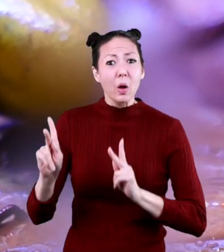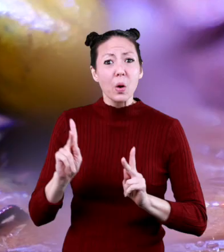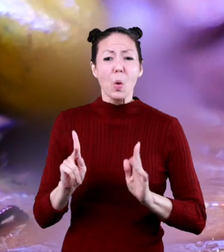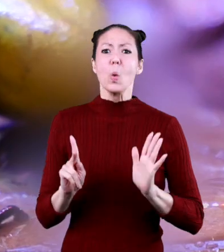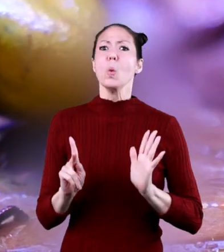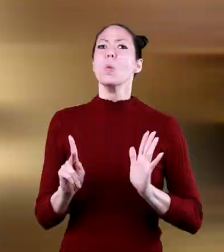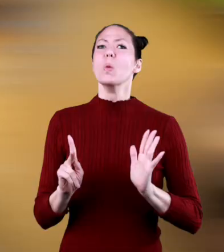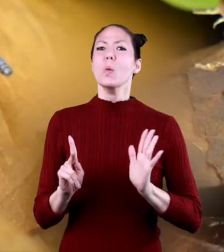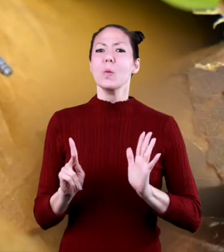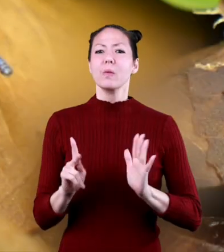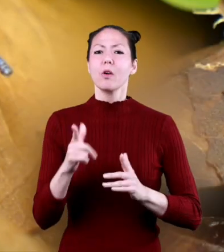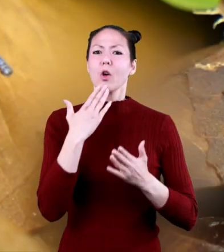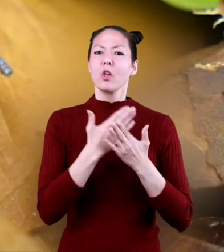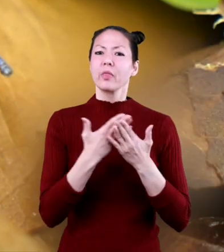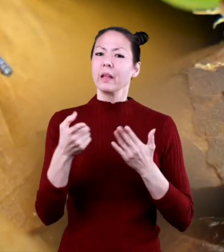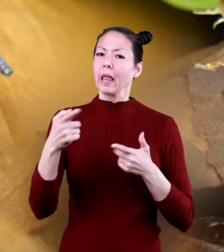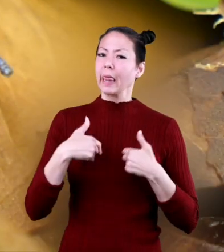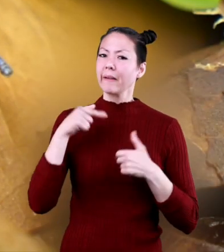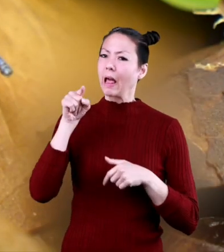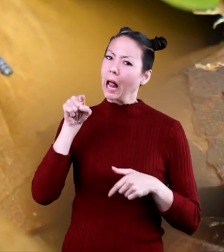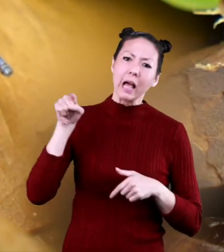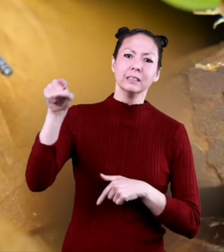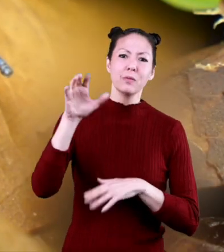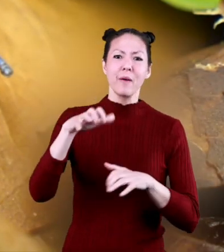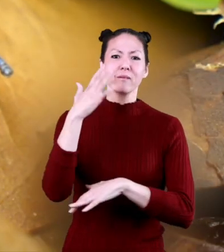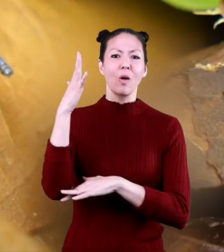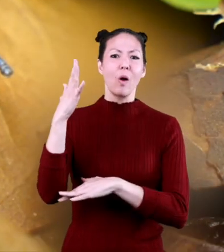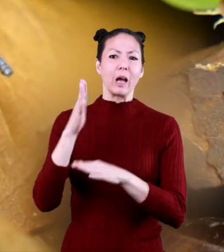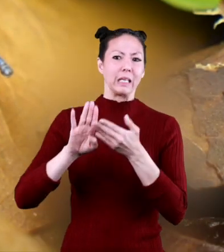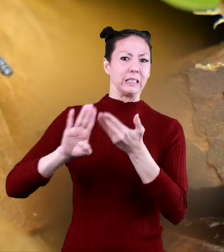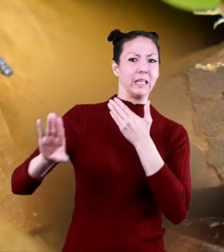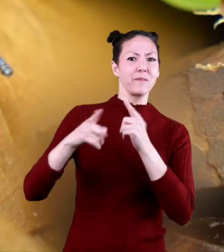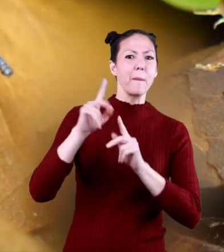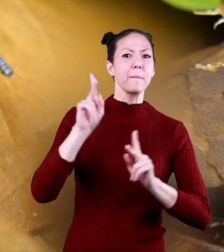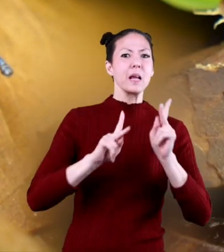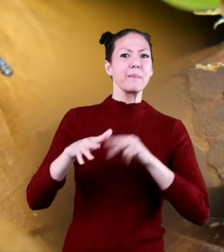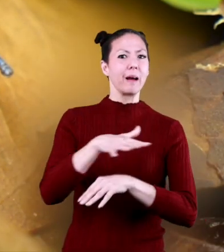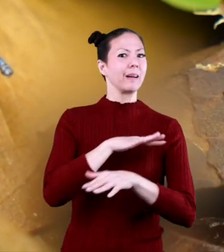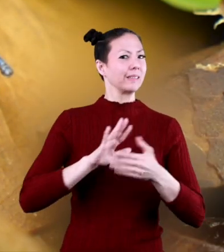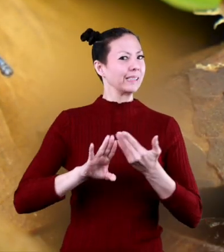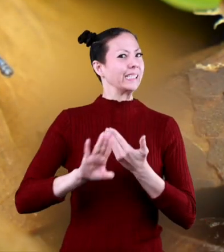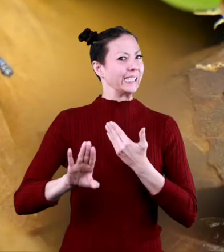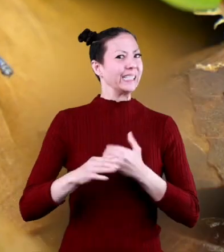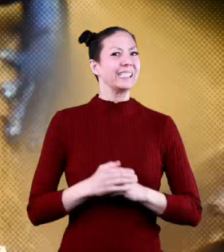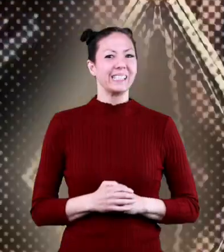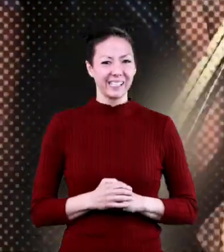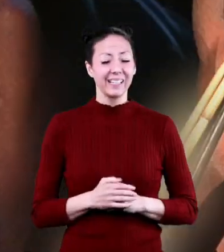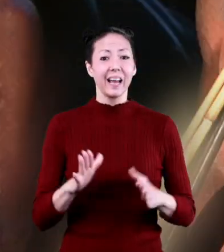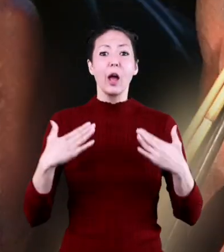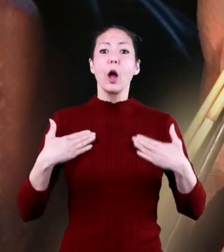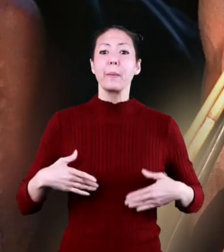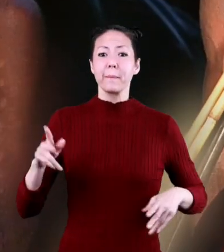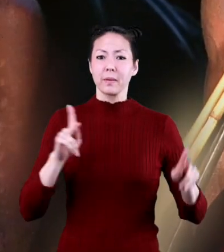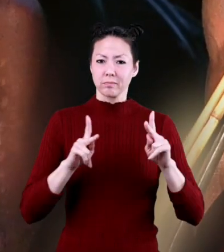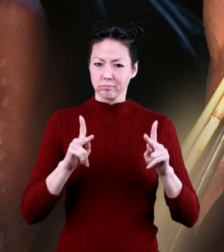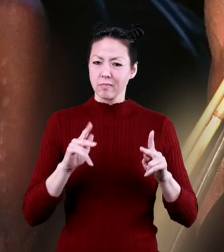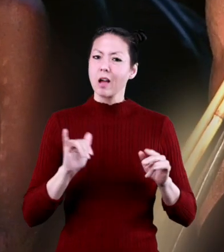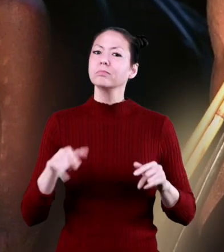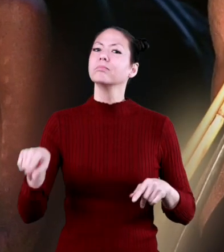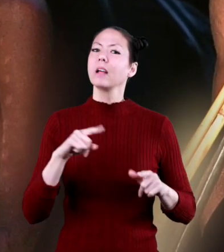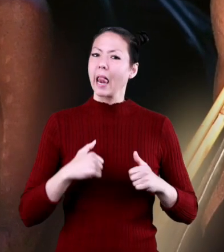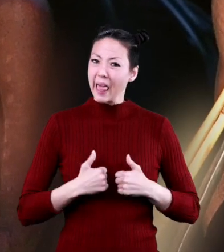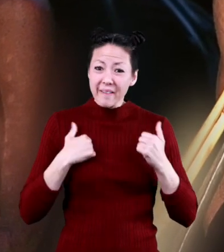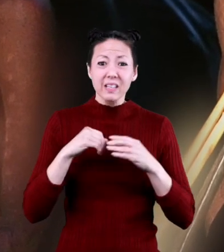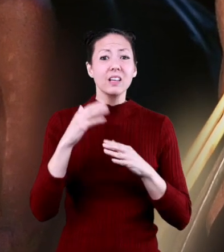Yikes! I guess it is a good thing they live in a place where there are not a lot of people. Humans